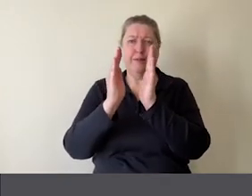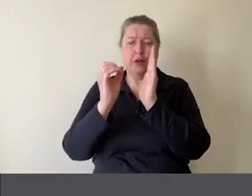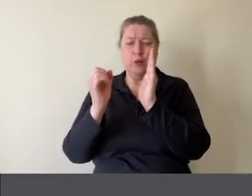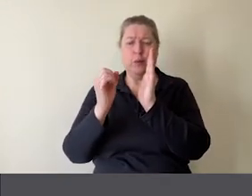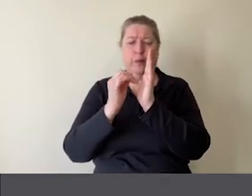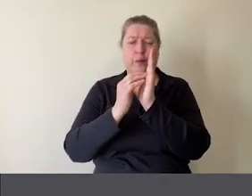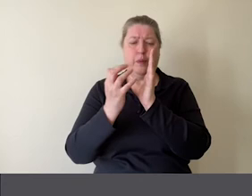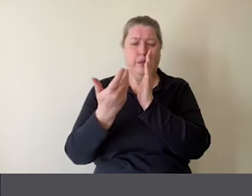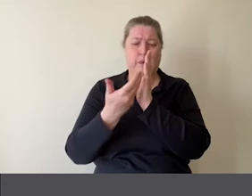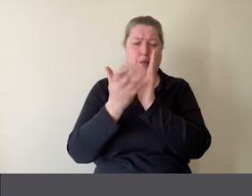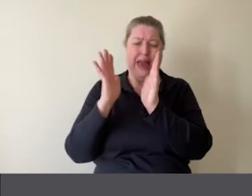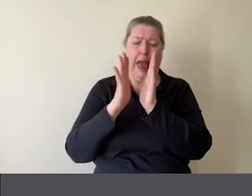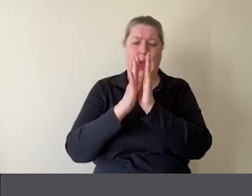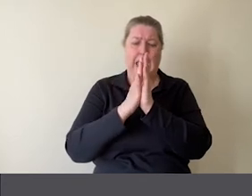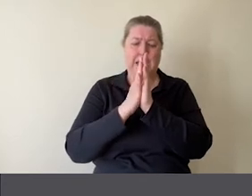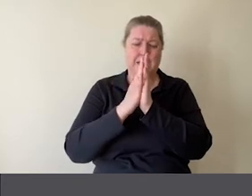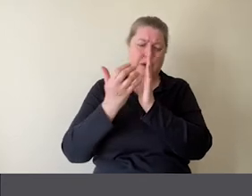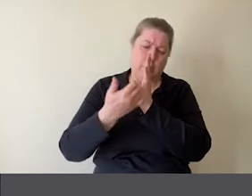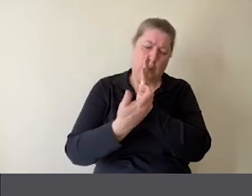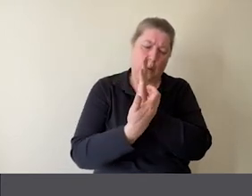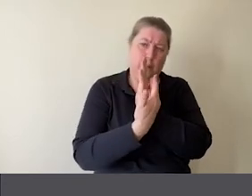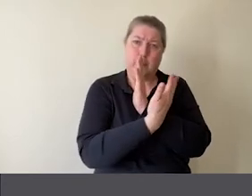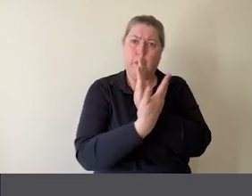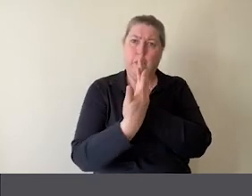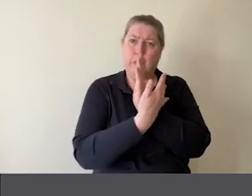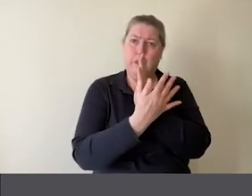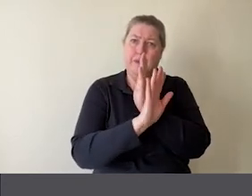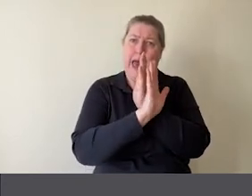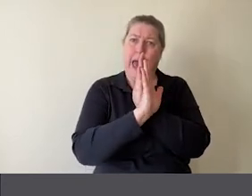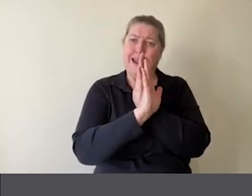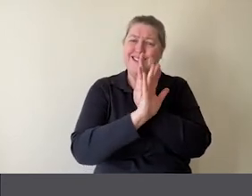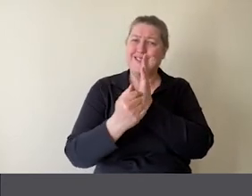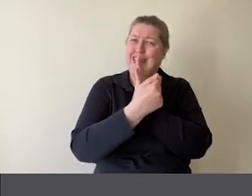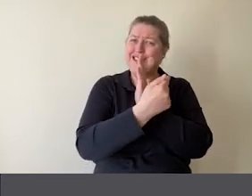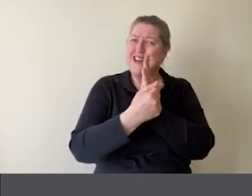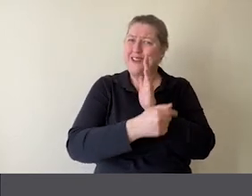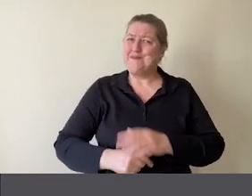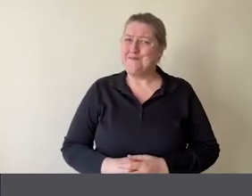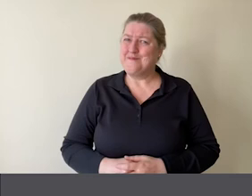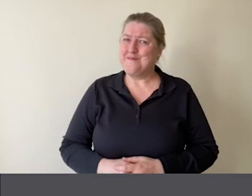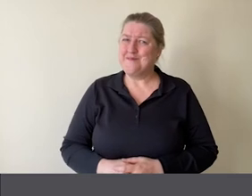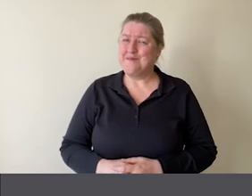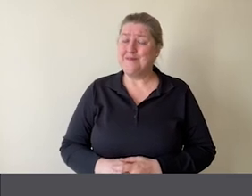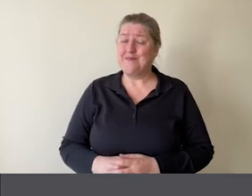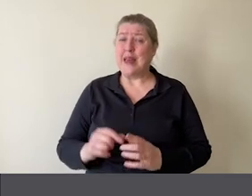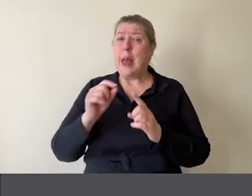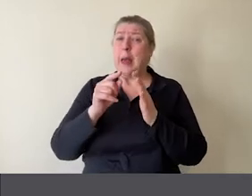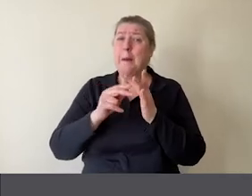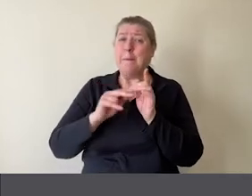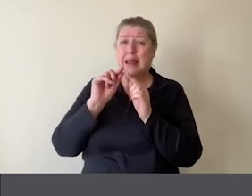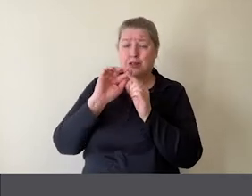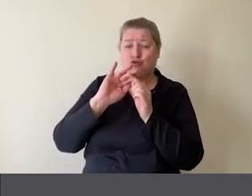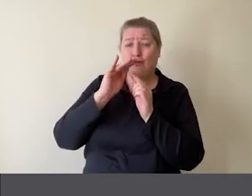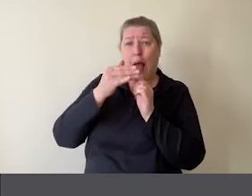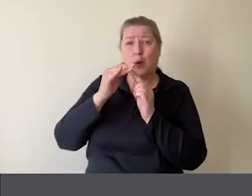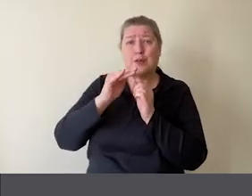you've often seen where people put their hand in and the handshake pops out on the other side. The ends of the pins are all rounded so